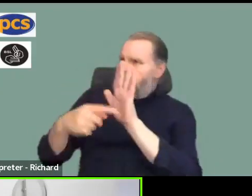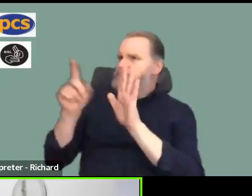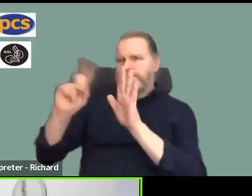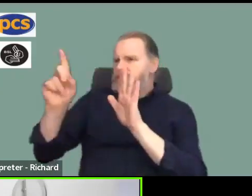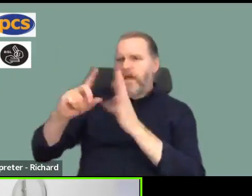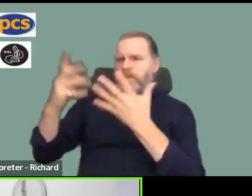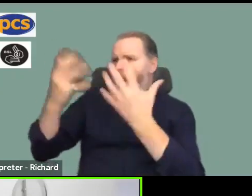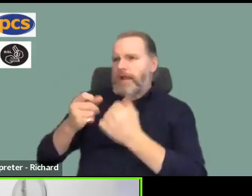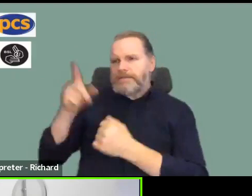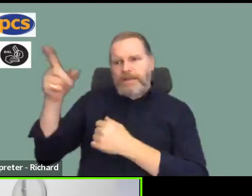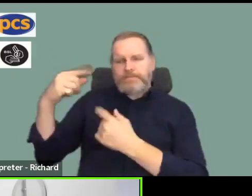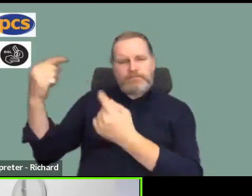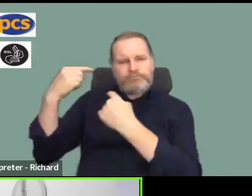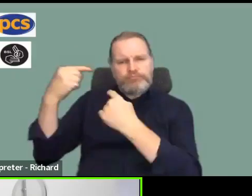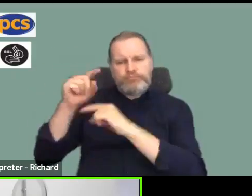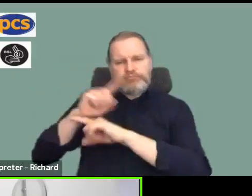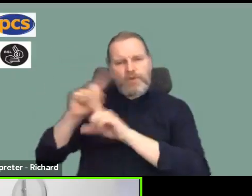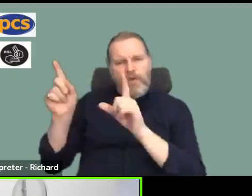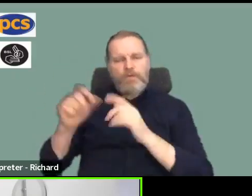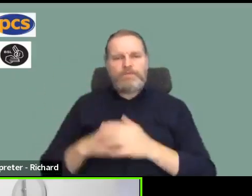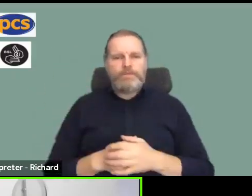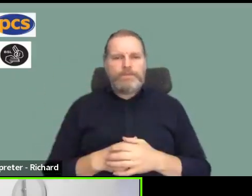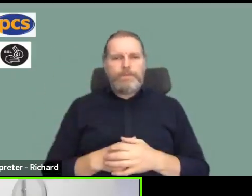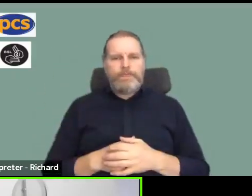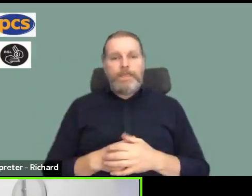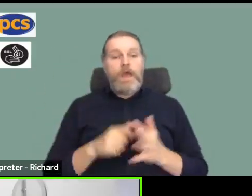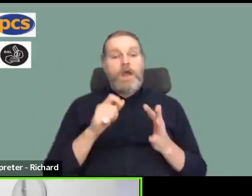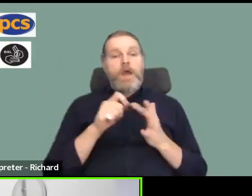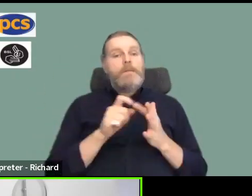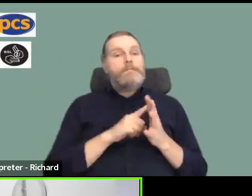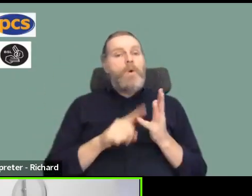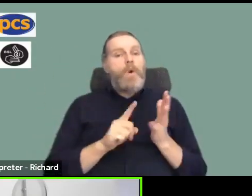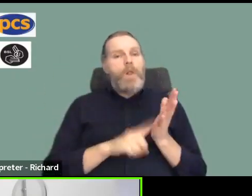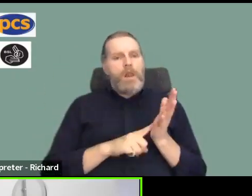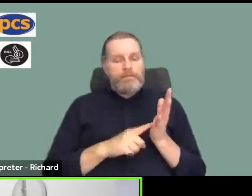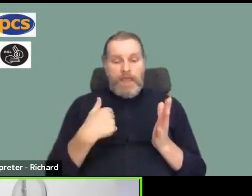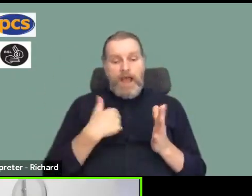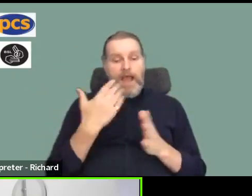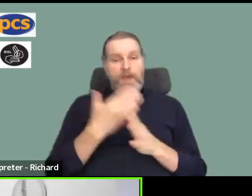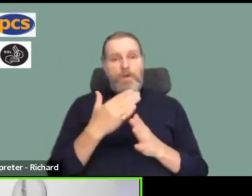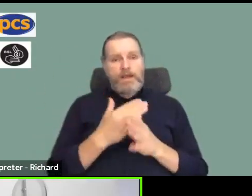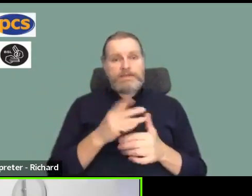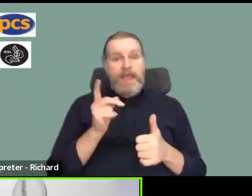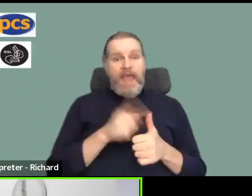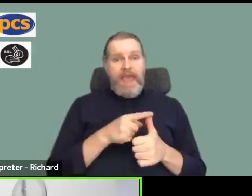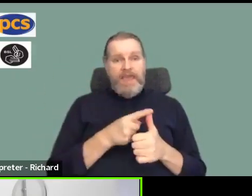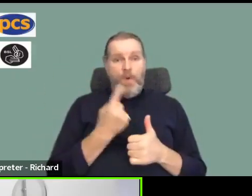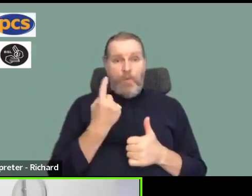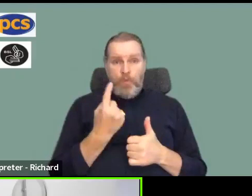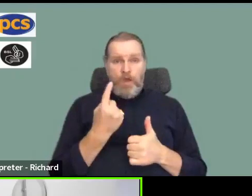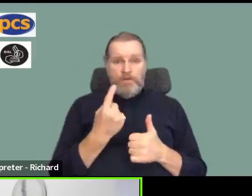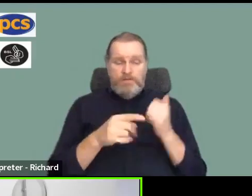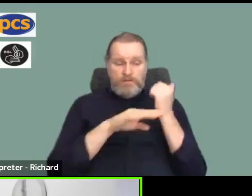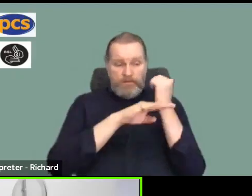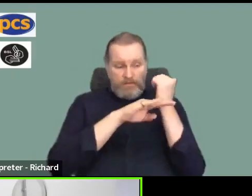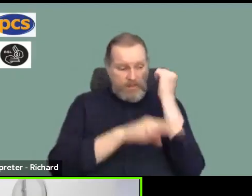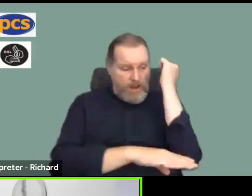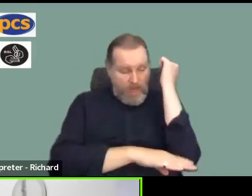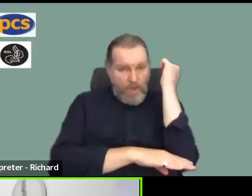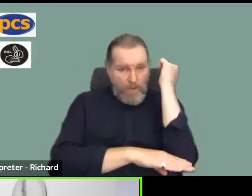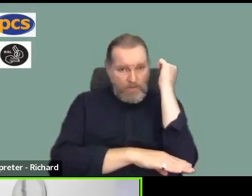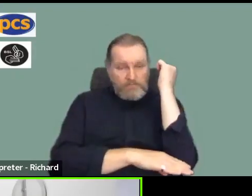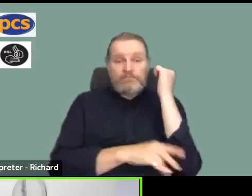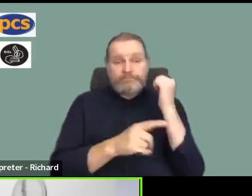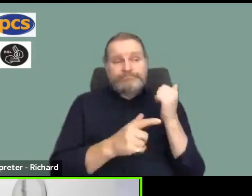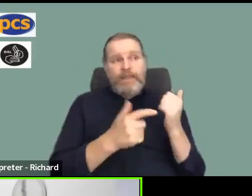clear. Paul, as an A1 in CPS, the lowest grade, unfortunately, I'm having to request help from a charity